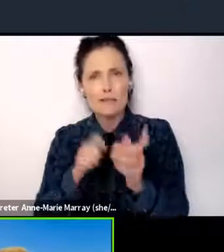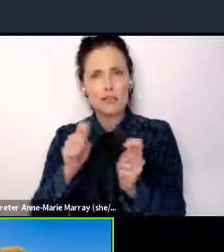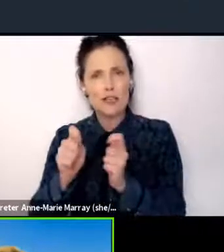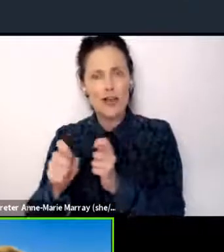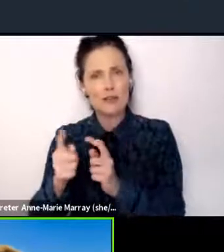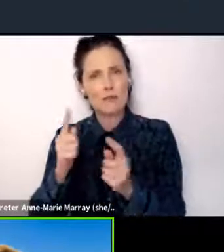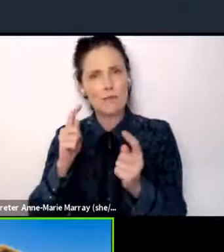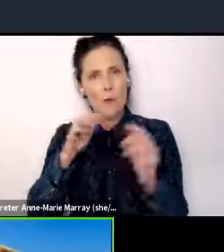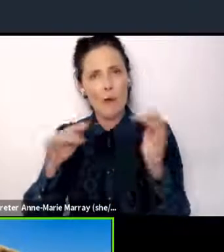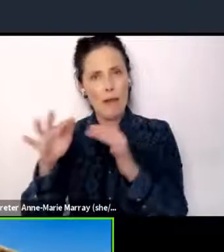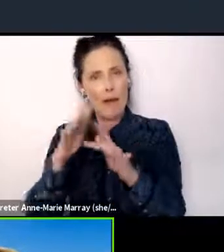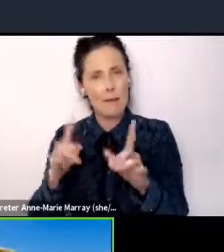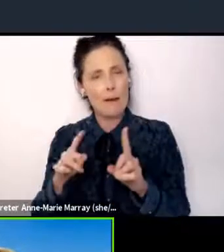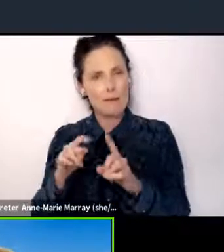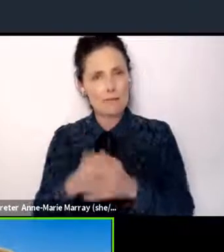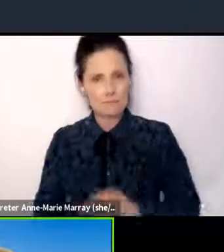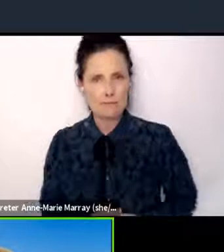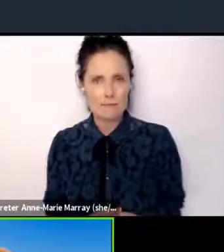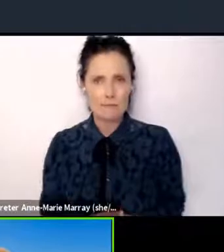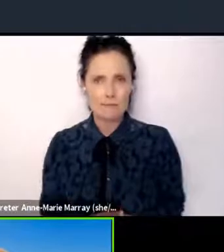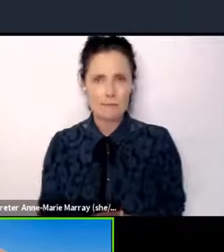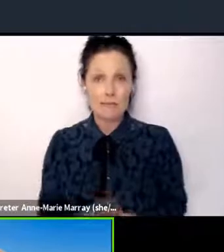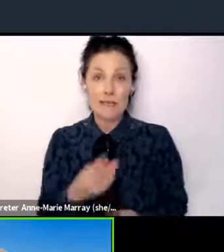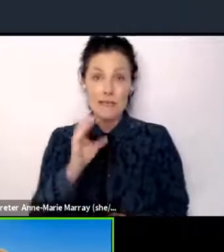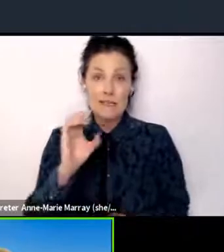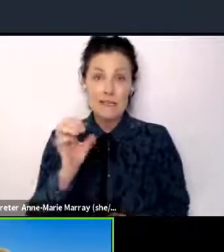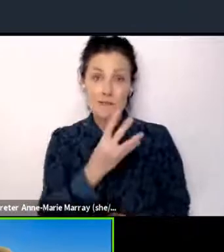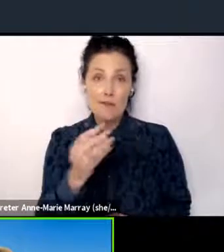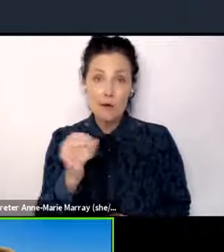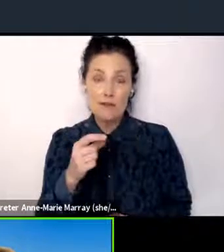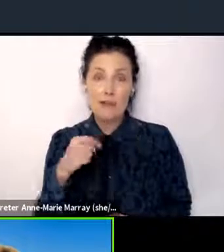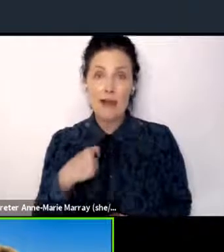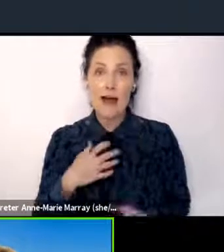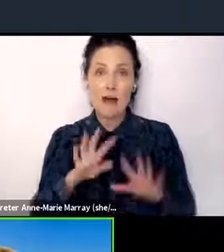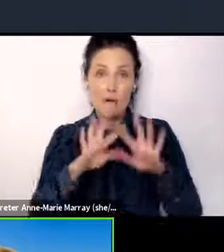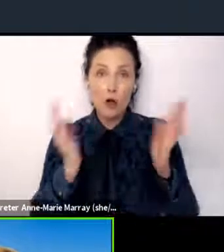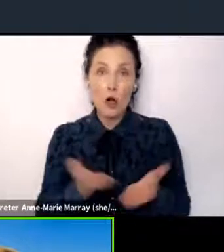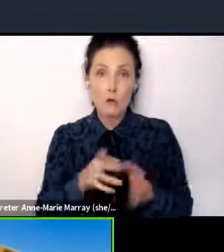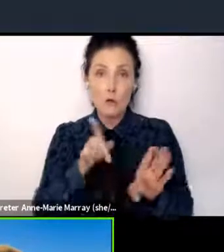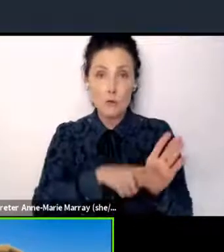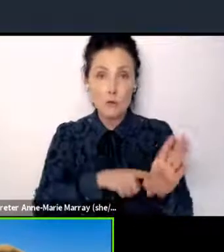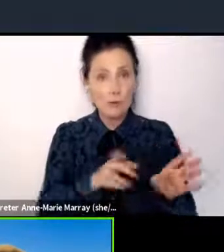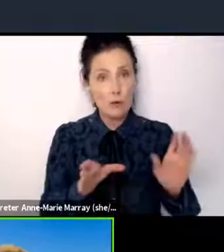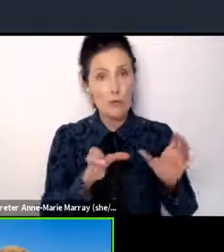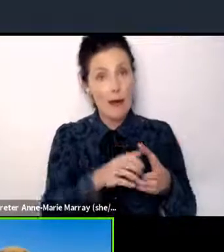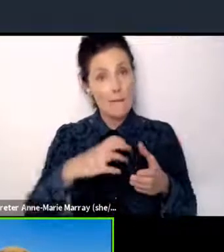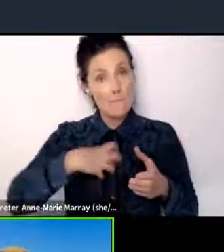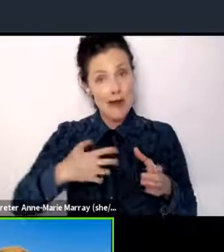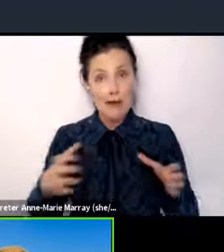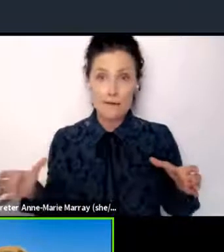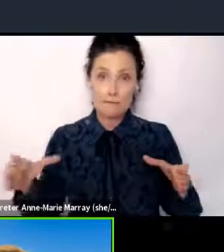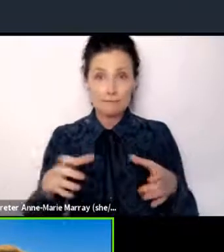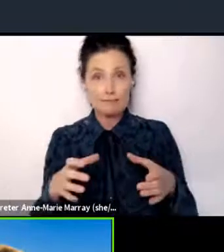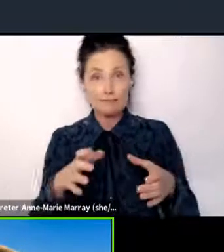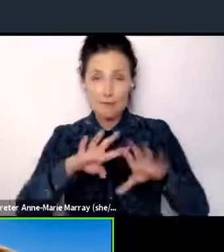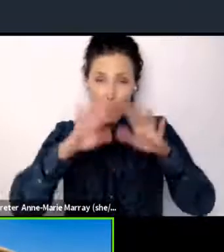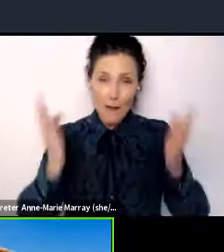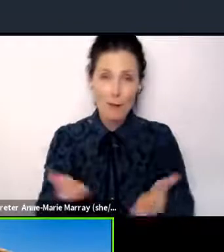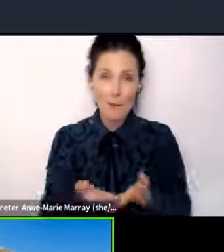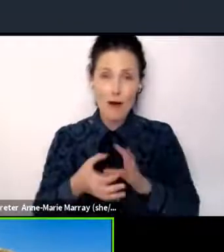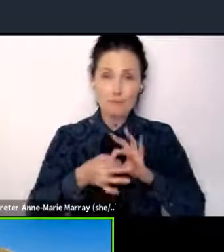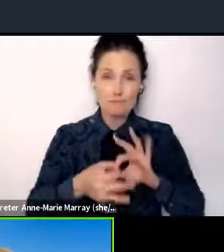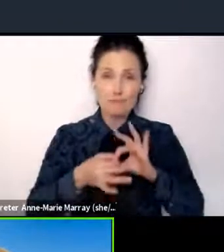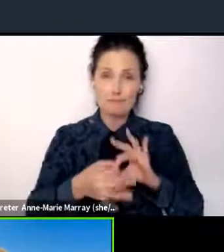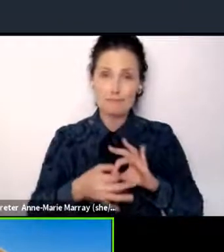C40 has brought together a global youth and mayor's forum of young people and mayors around the world to collaborate for the first time and are trying